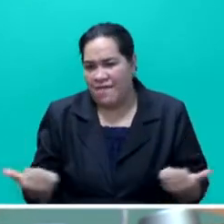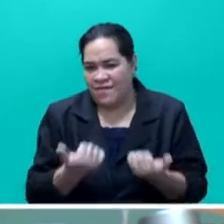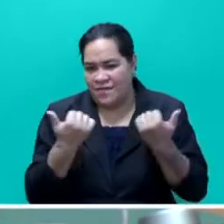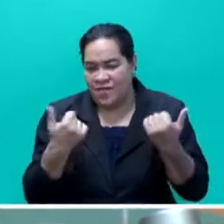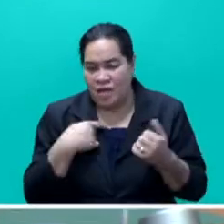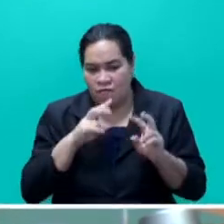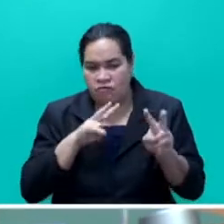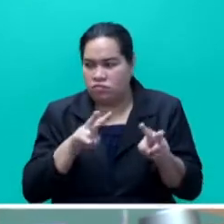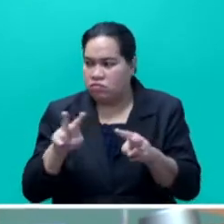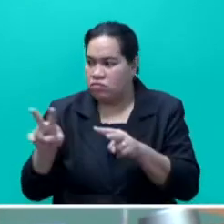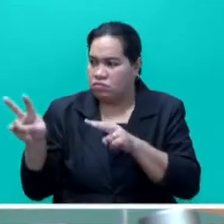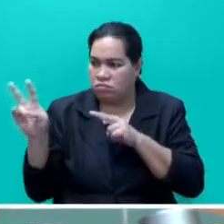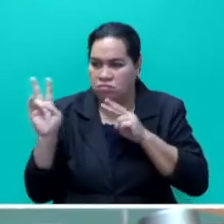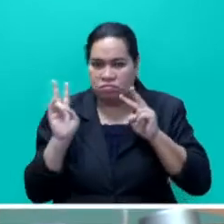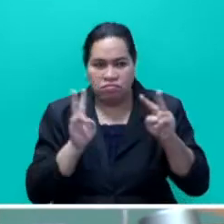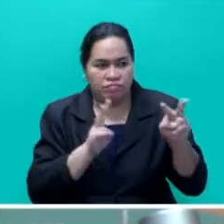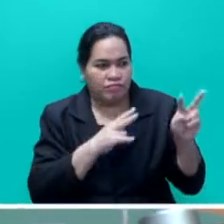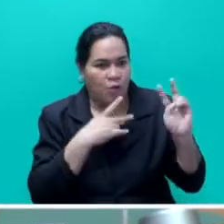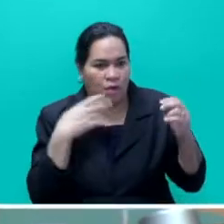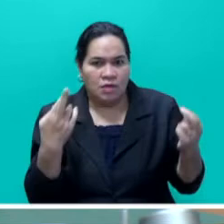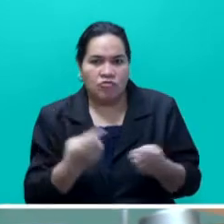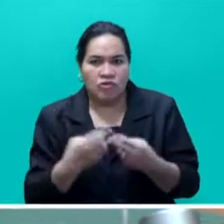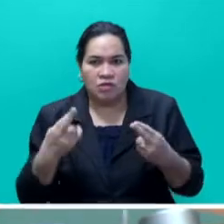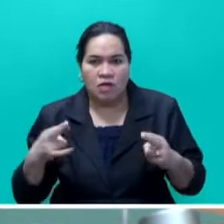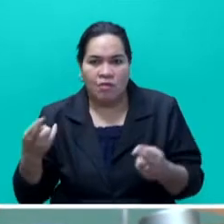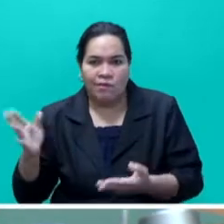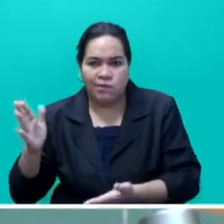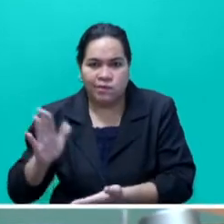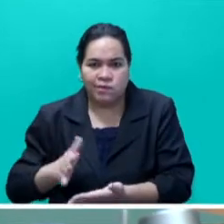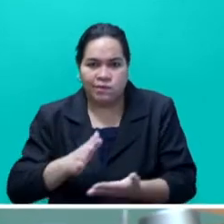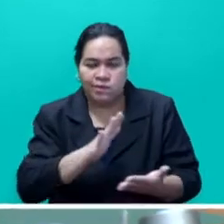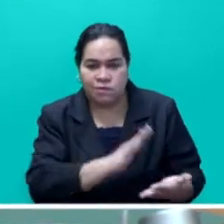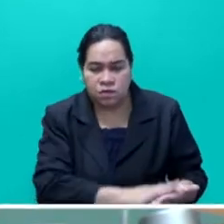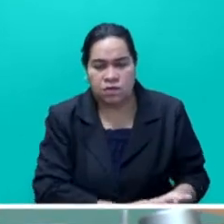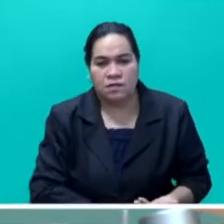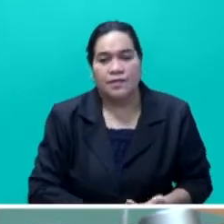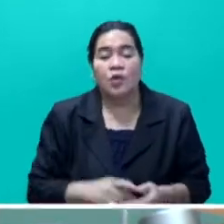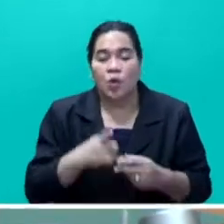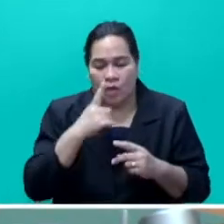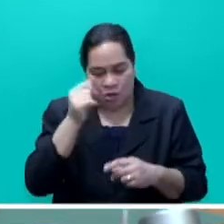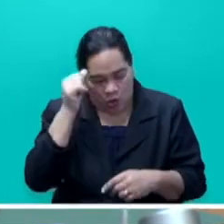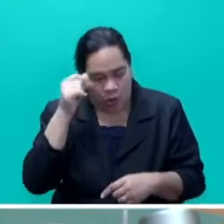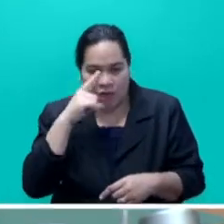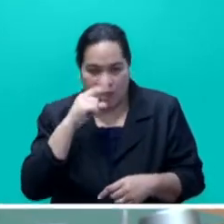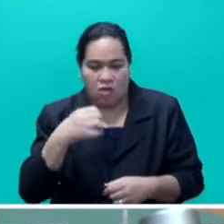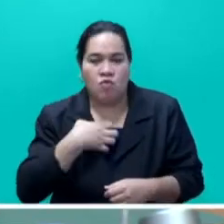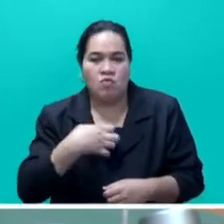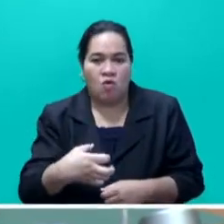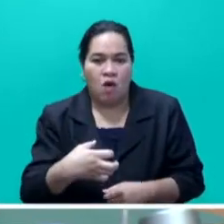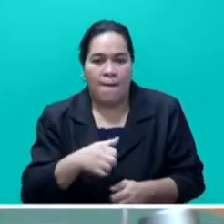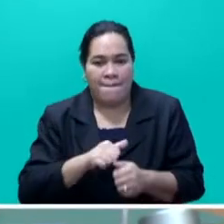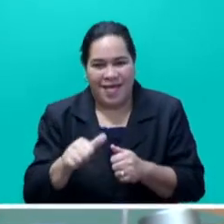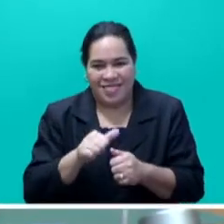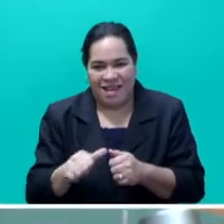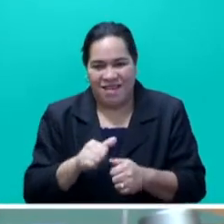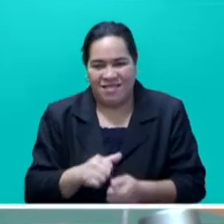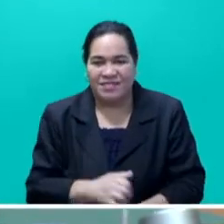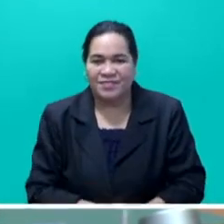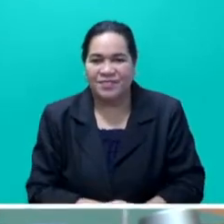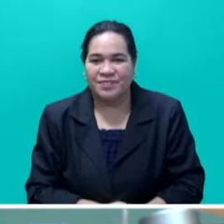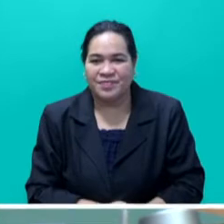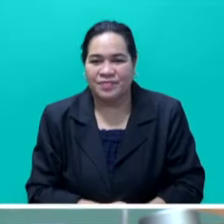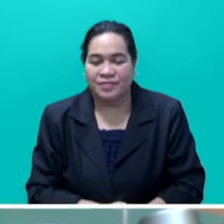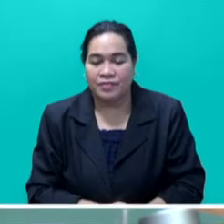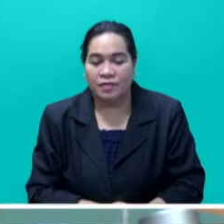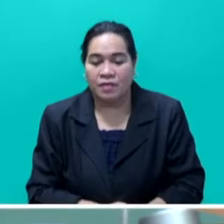stock of the critical resources for agricultural expansion, we can do much better than this. Mr Speaker